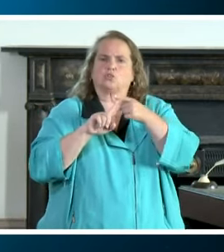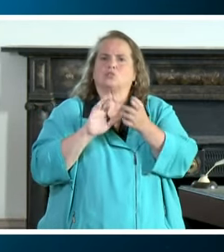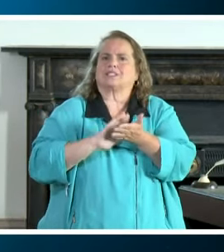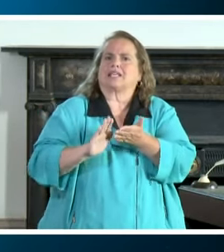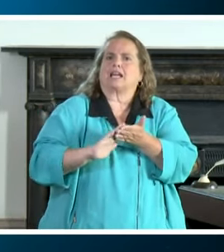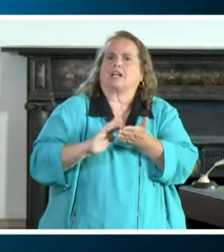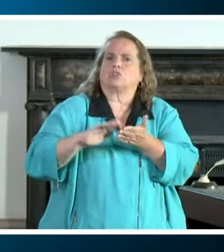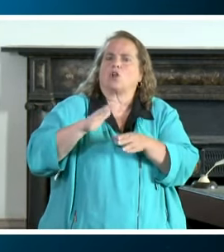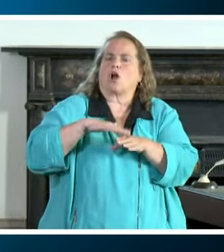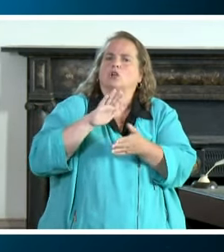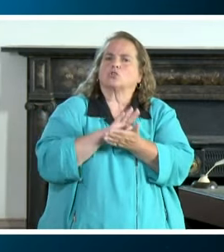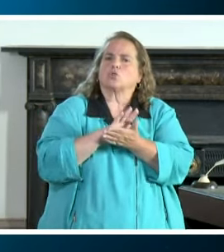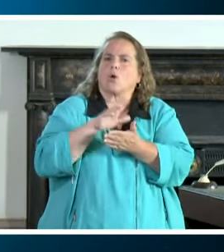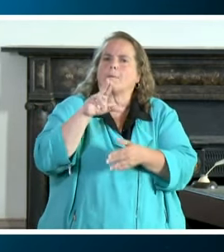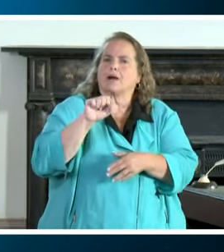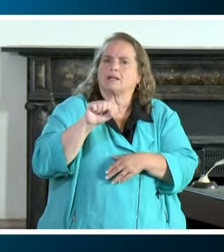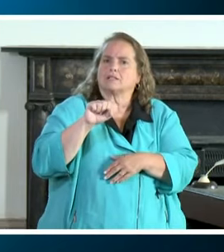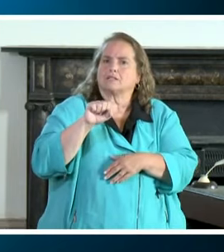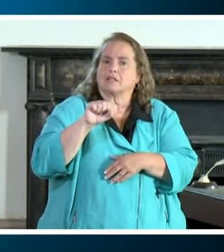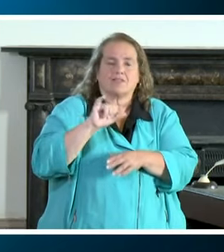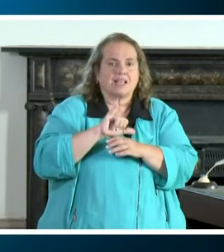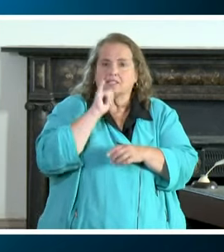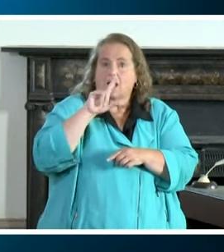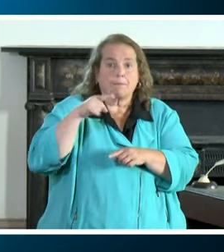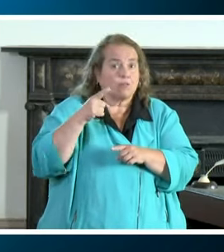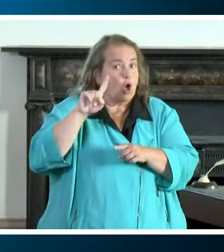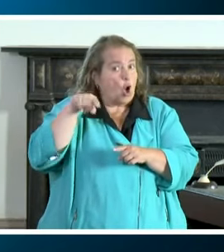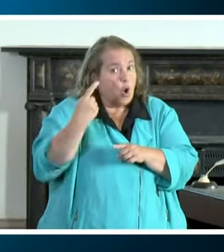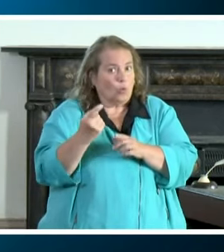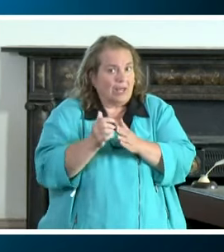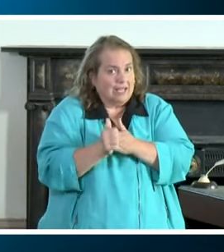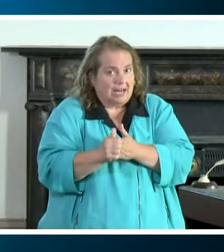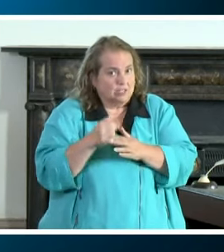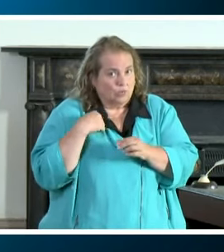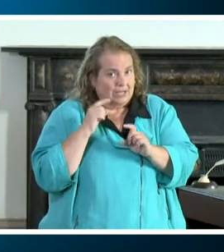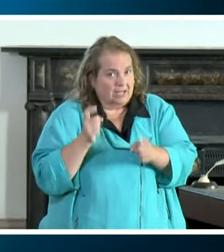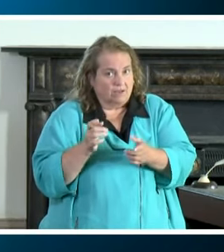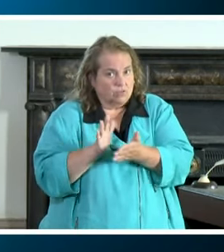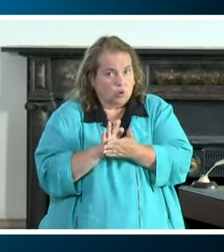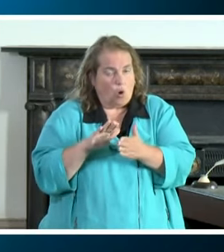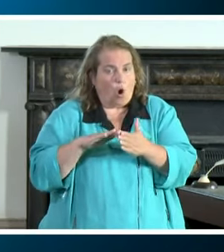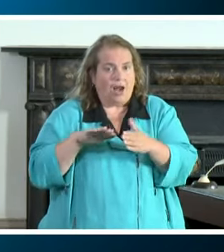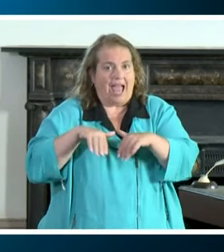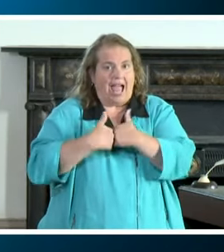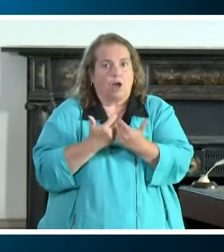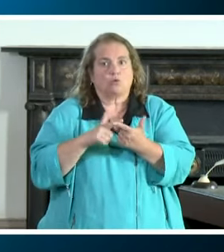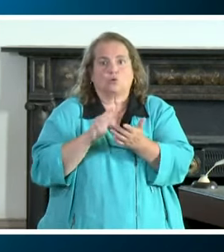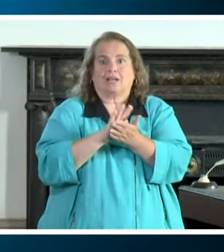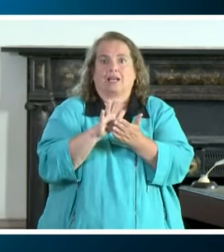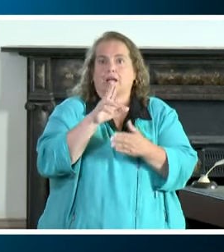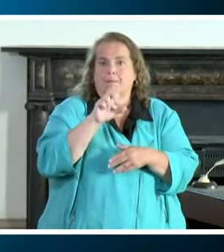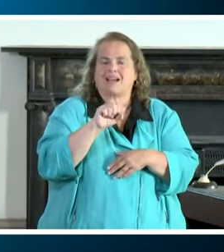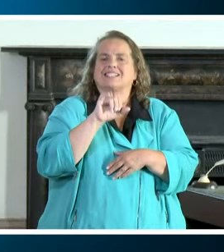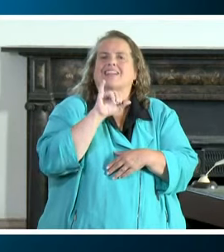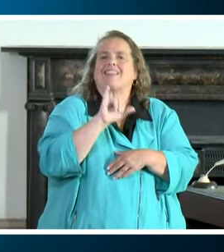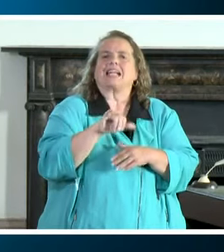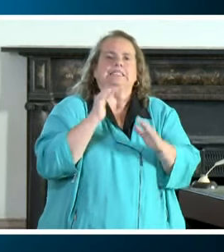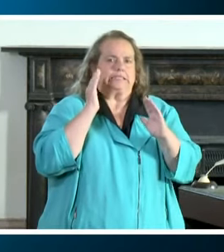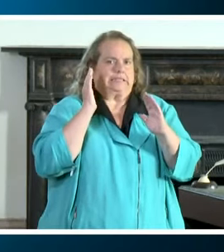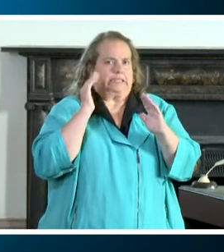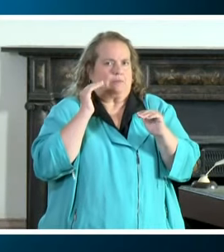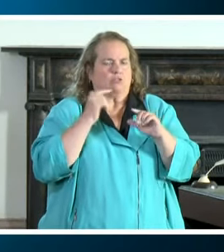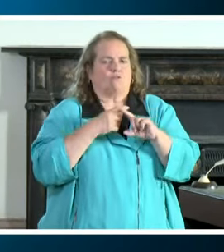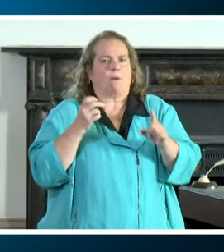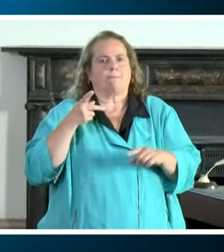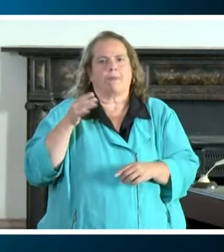school bus, for example. That doesn't mean that's the only guidance we're giving schools on how to sanitize a bus. Those are the expectations